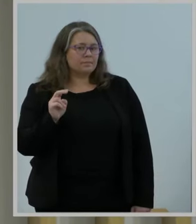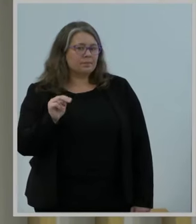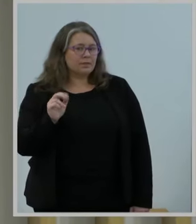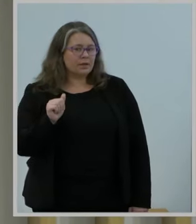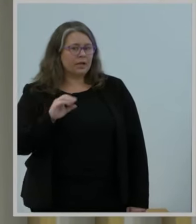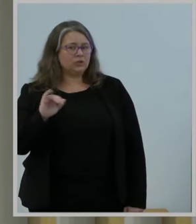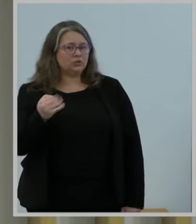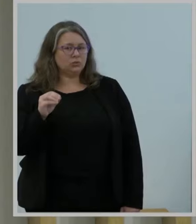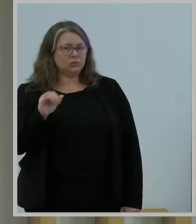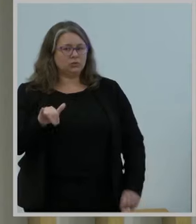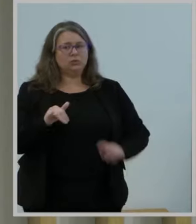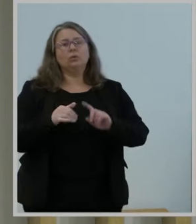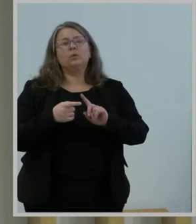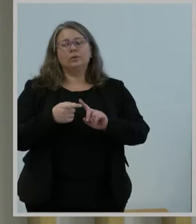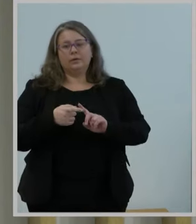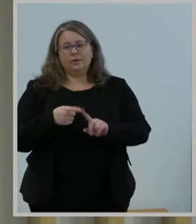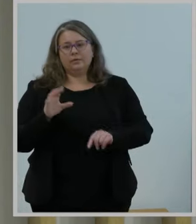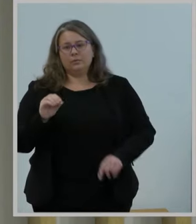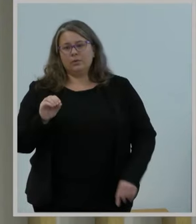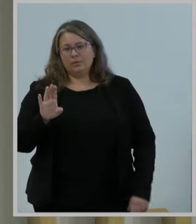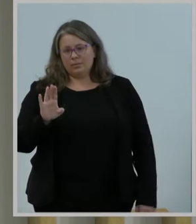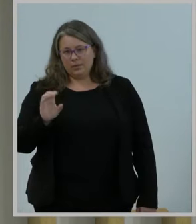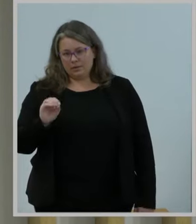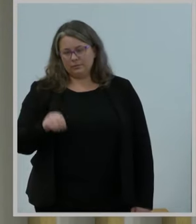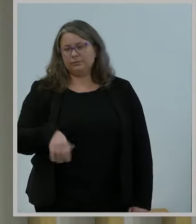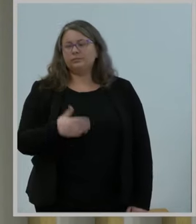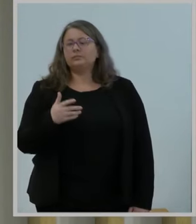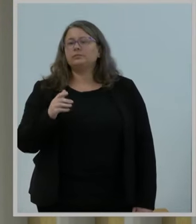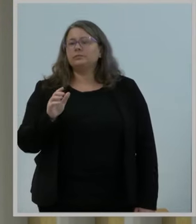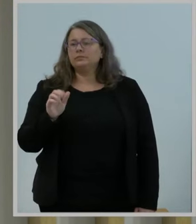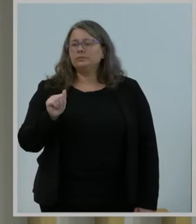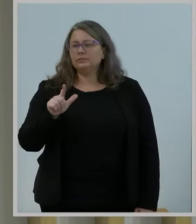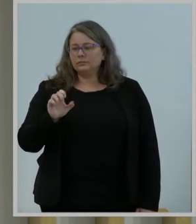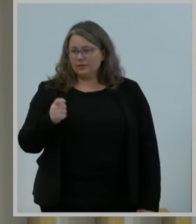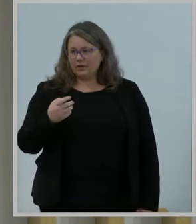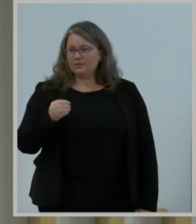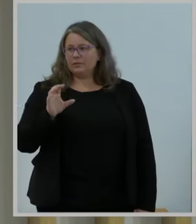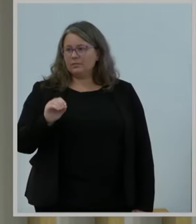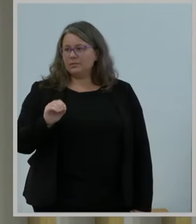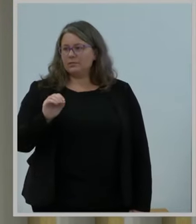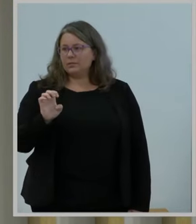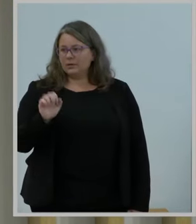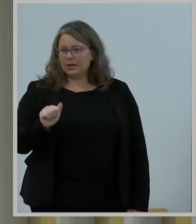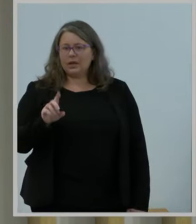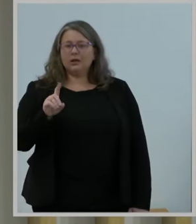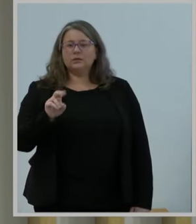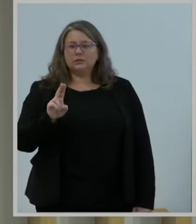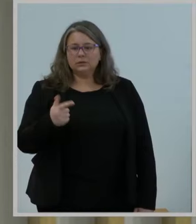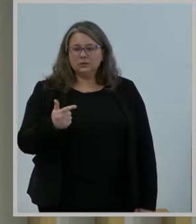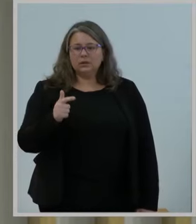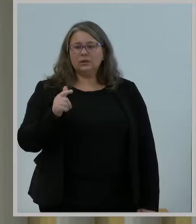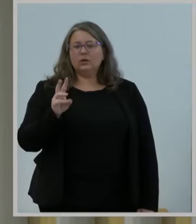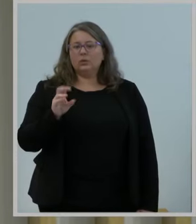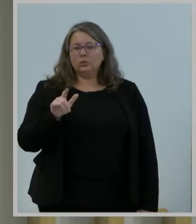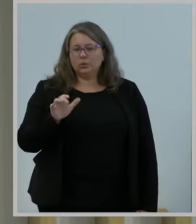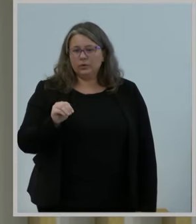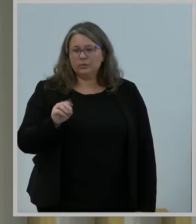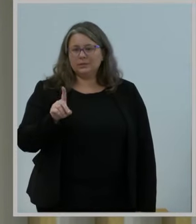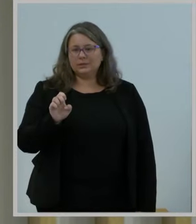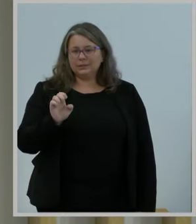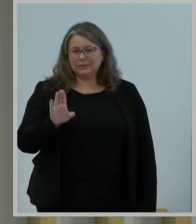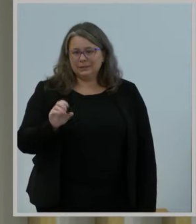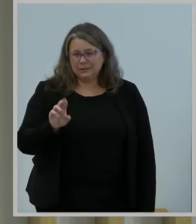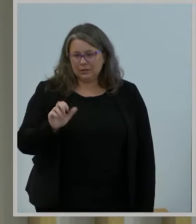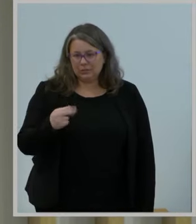Alex Yonkovich from the Office of Economics and Analytics, and Douglas Klein, William Huber, and Deborah Brodersen from the Office